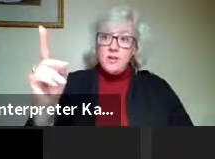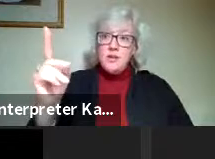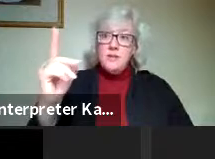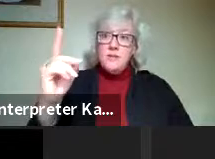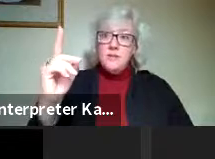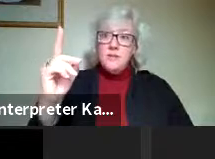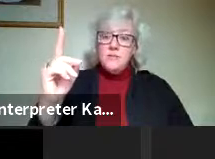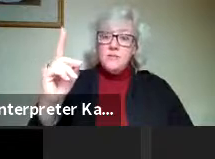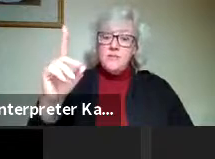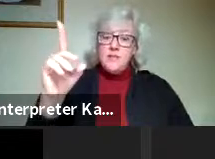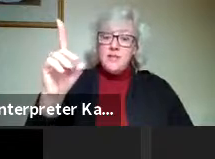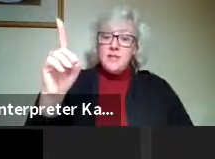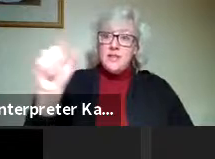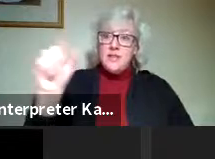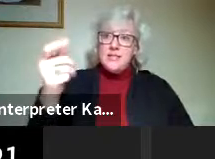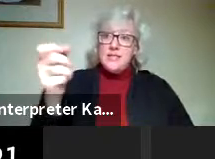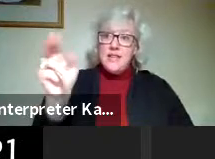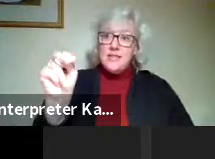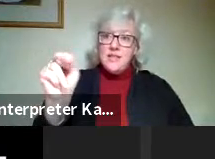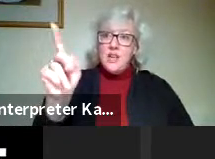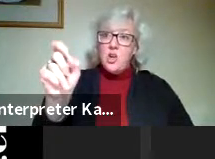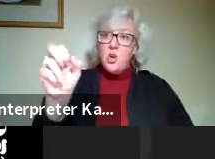Dustin Kruger,